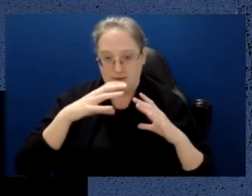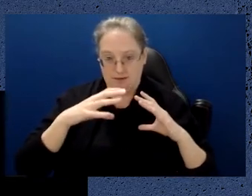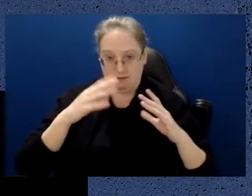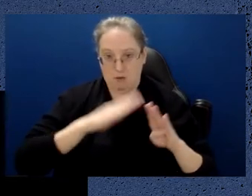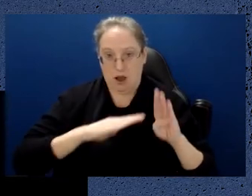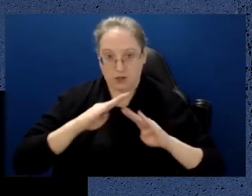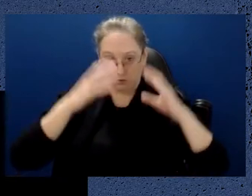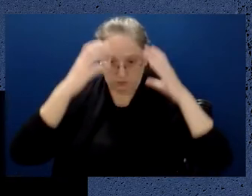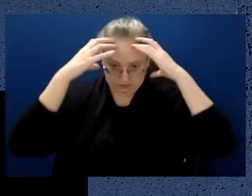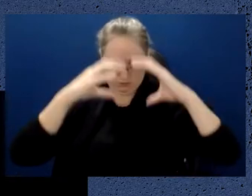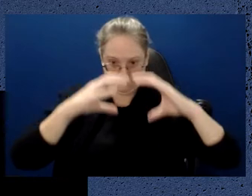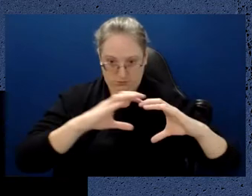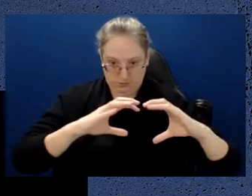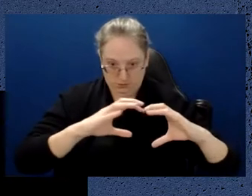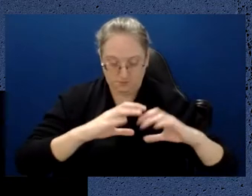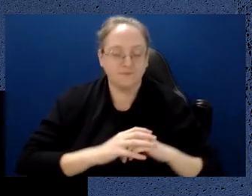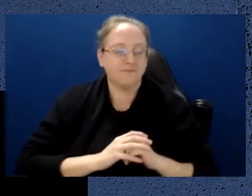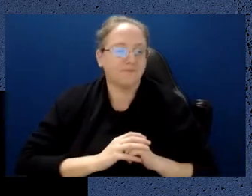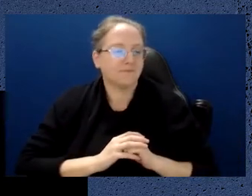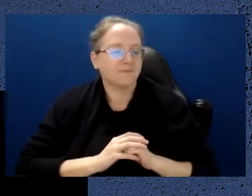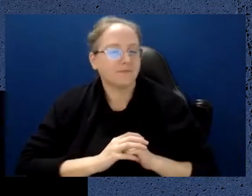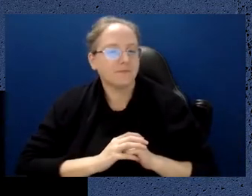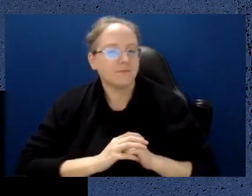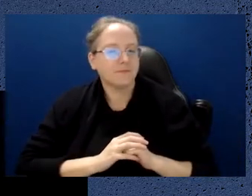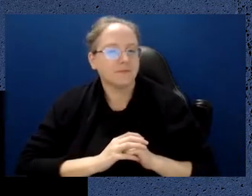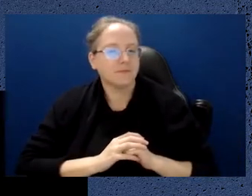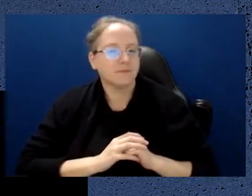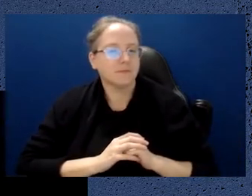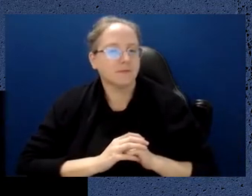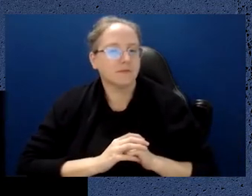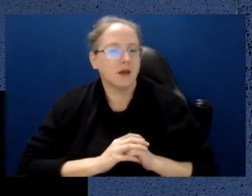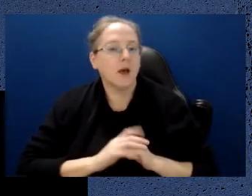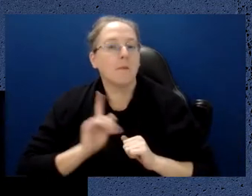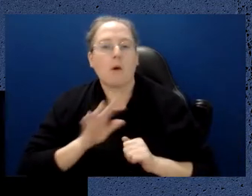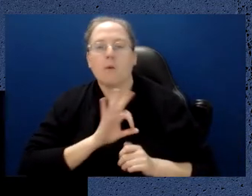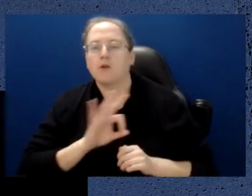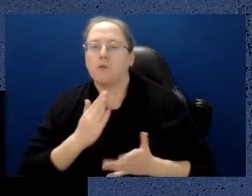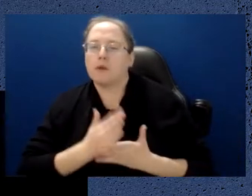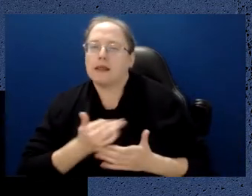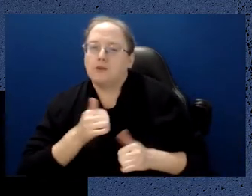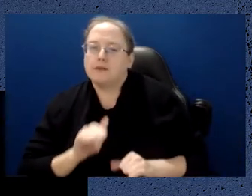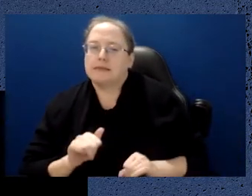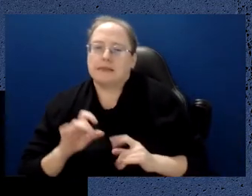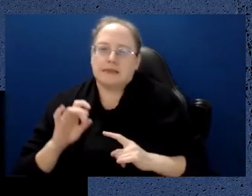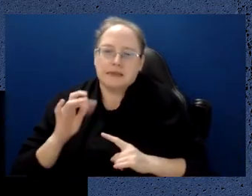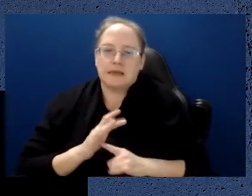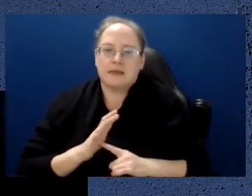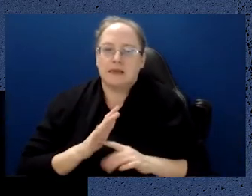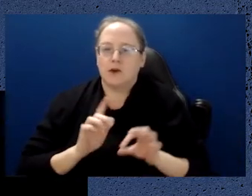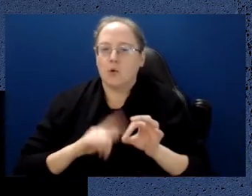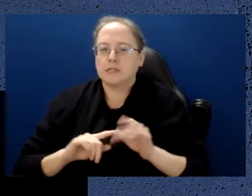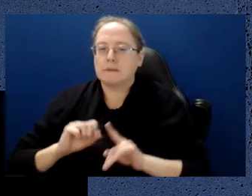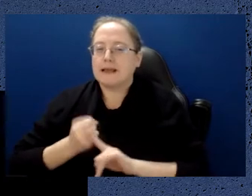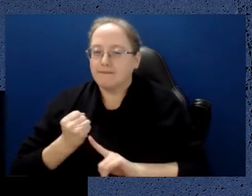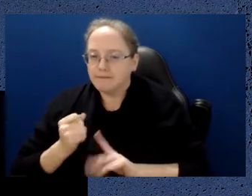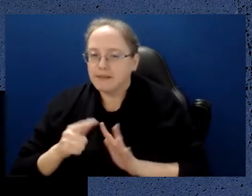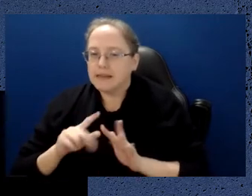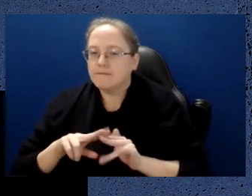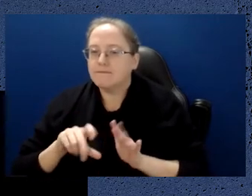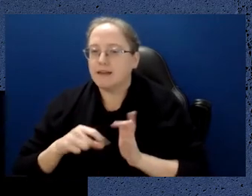actually harnessing these key quantum effects that we're talking about when we talk about quantum technology.